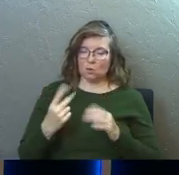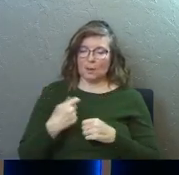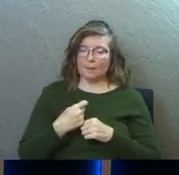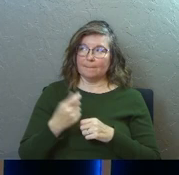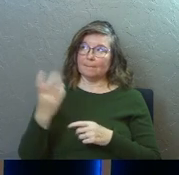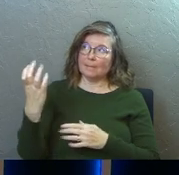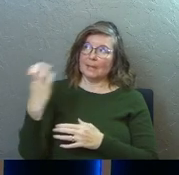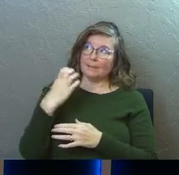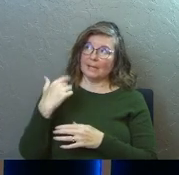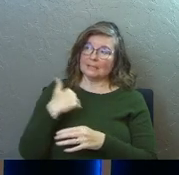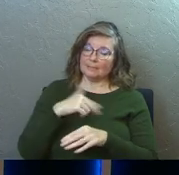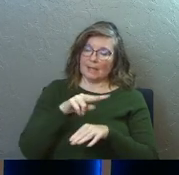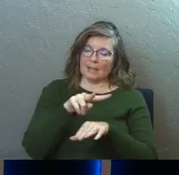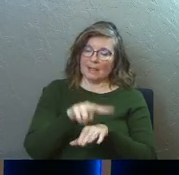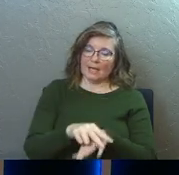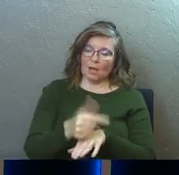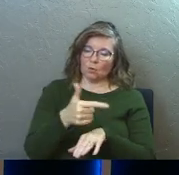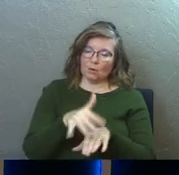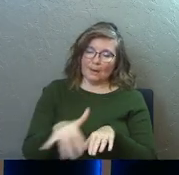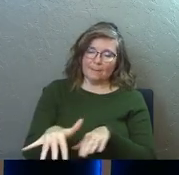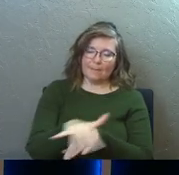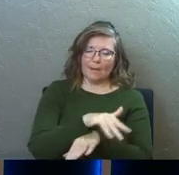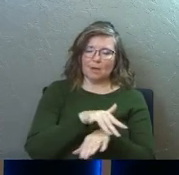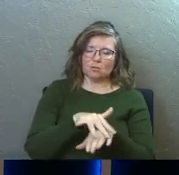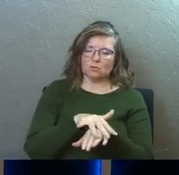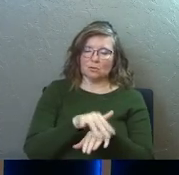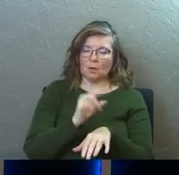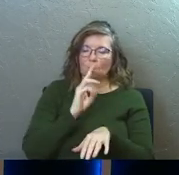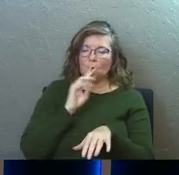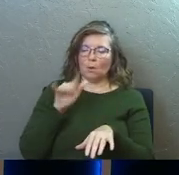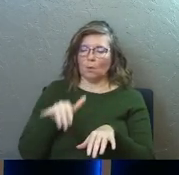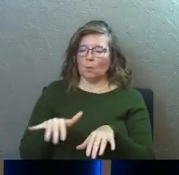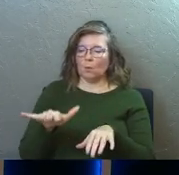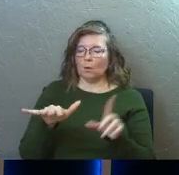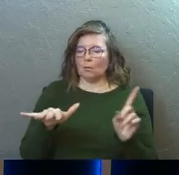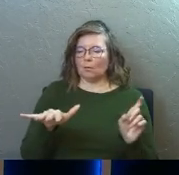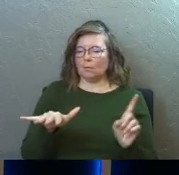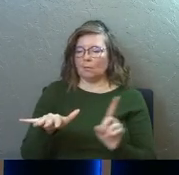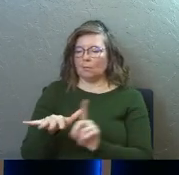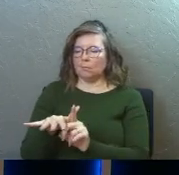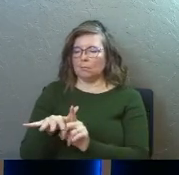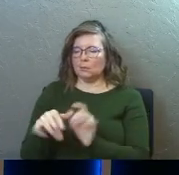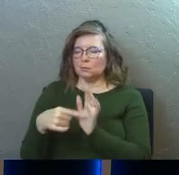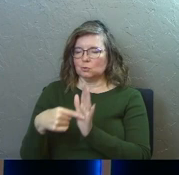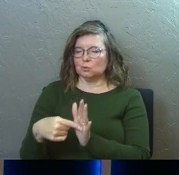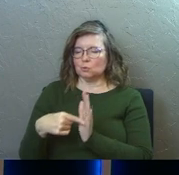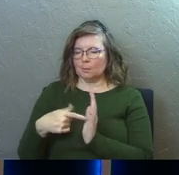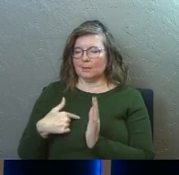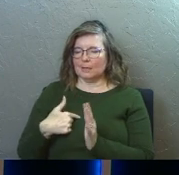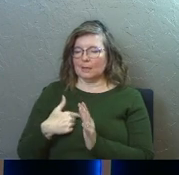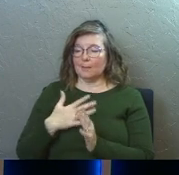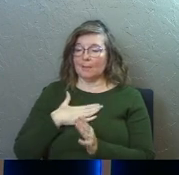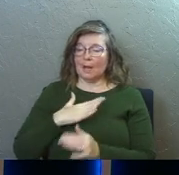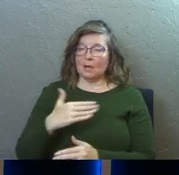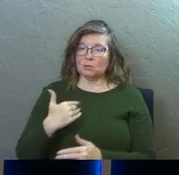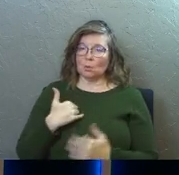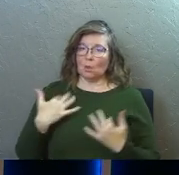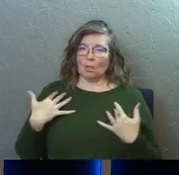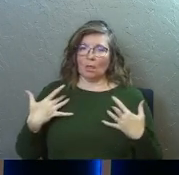He makes me lie down in green pastures. He leads me beside still waters. He restores my soul.